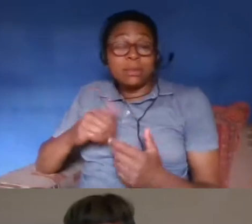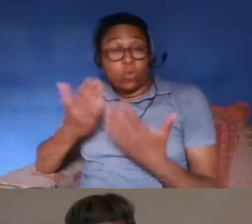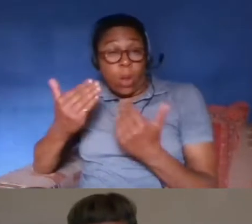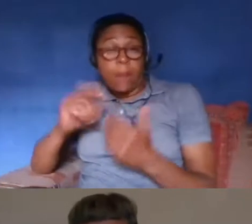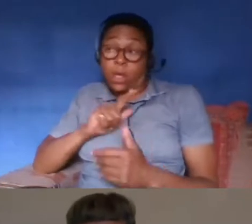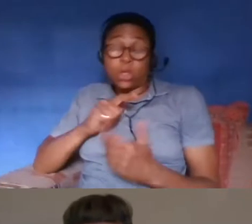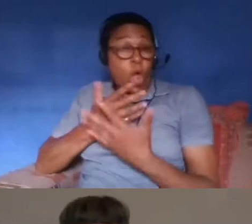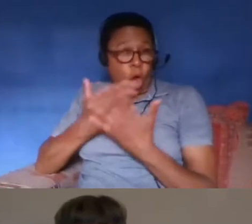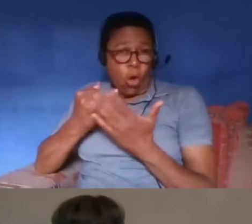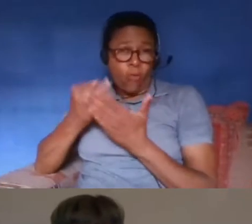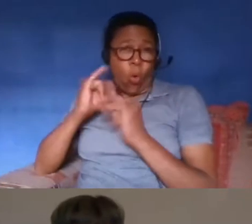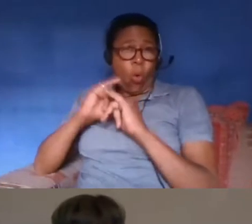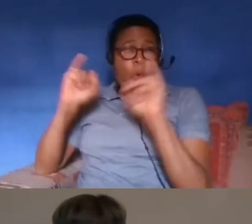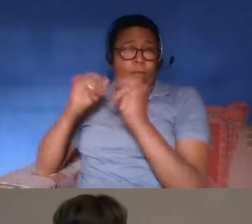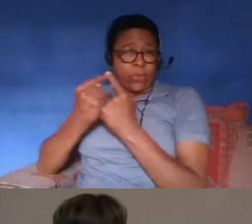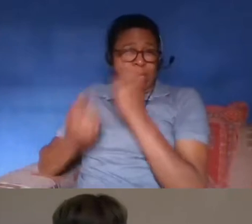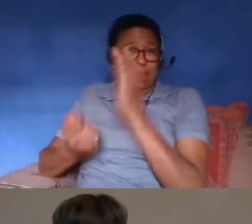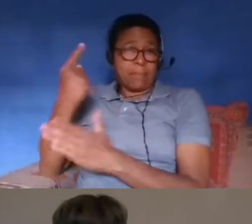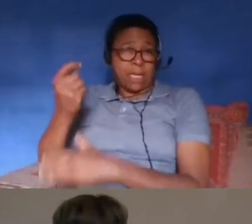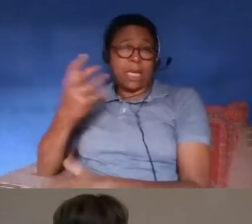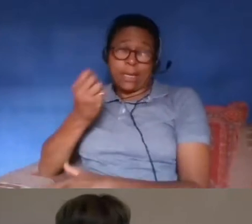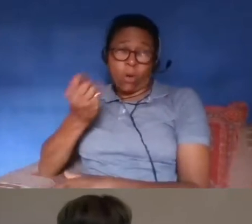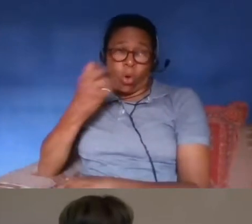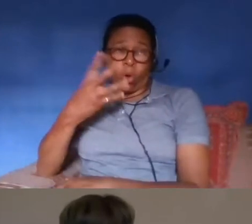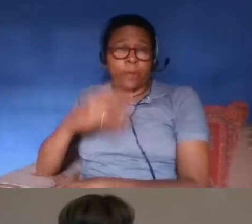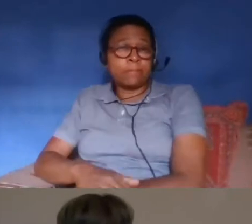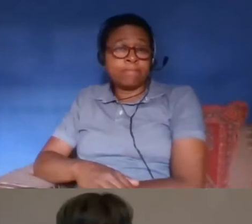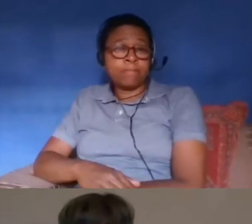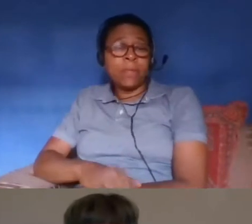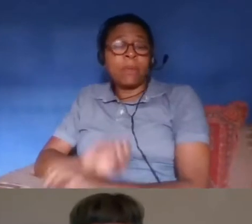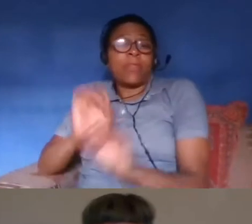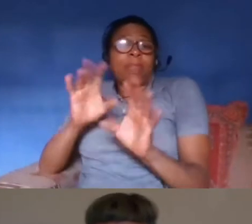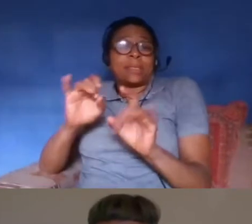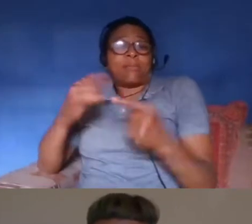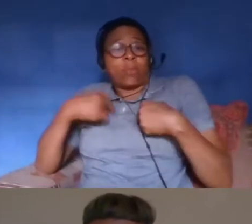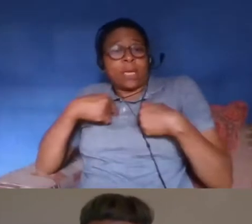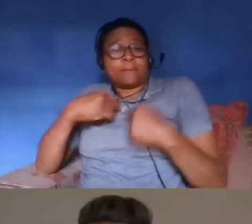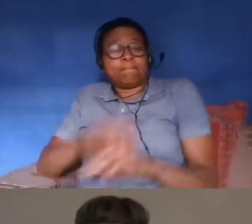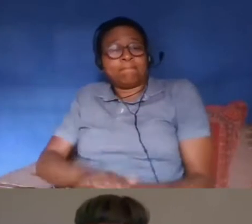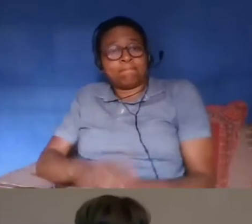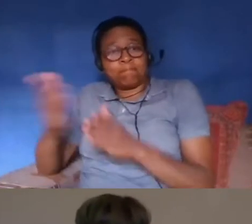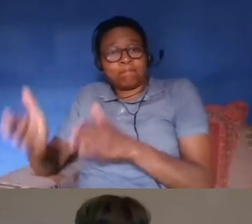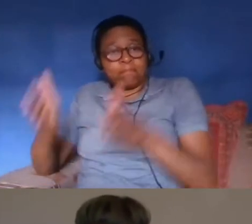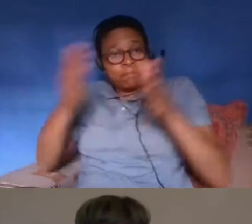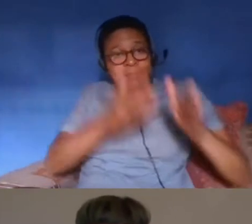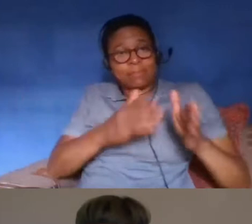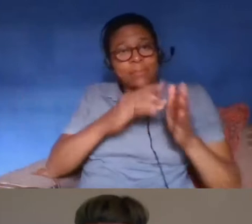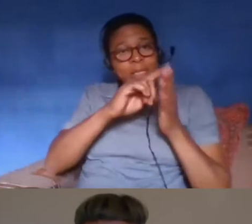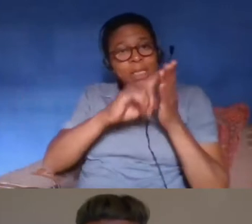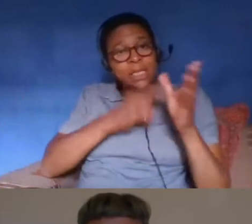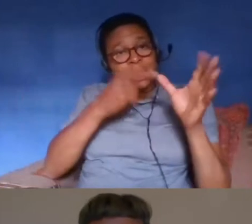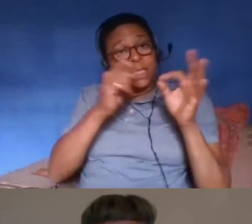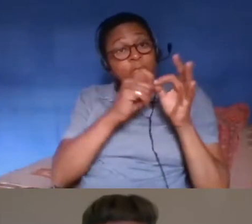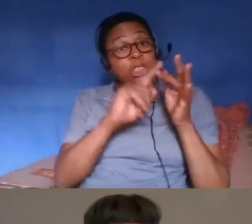um yeah i think that's all i've to say on that one if i might just add uh i agree with everything